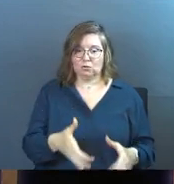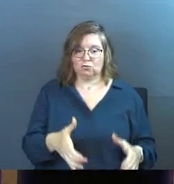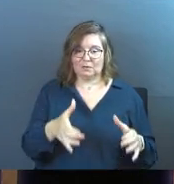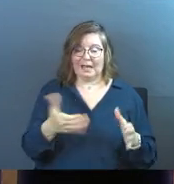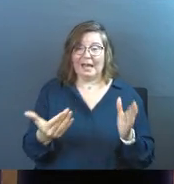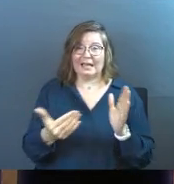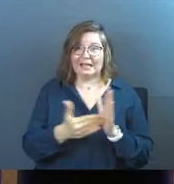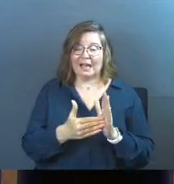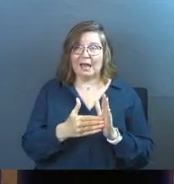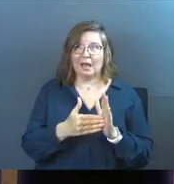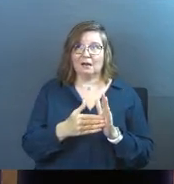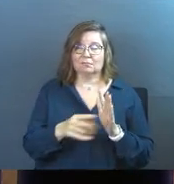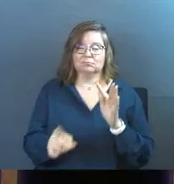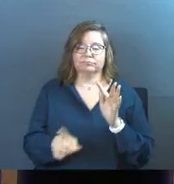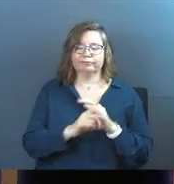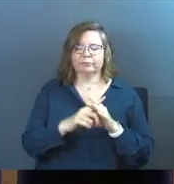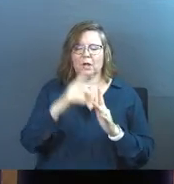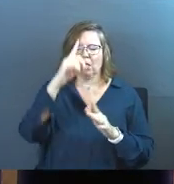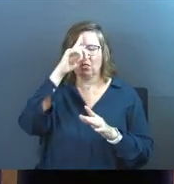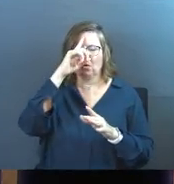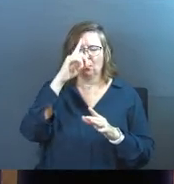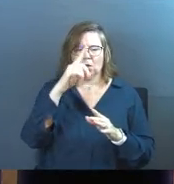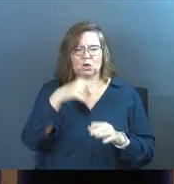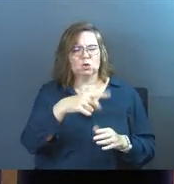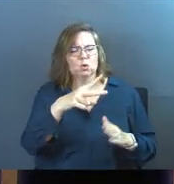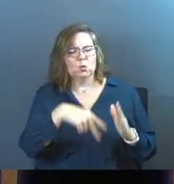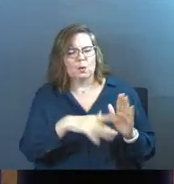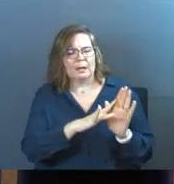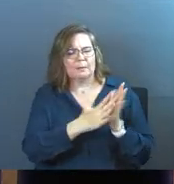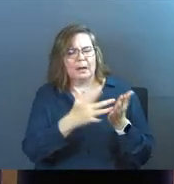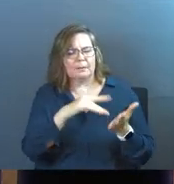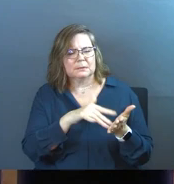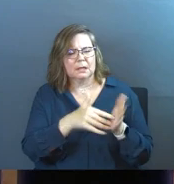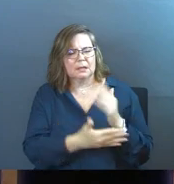can, again, a word from God said, what did you read this morning?